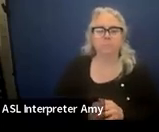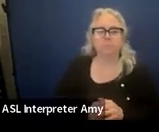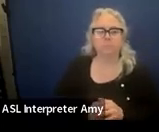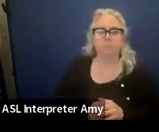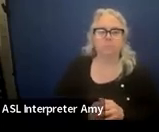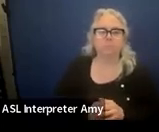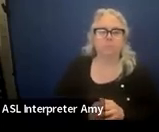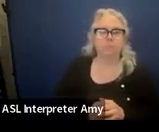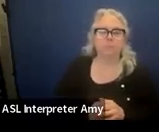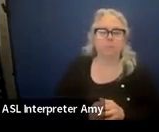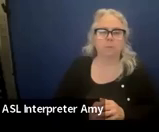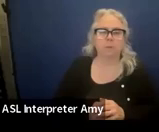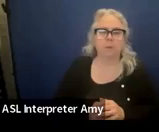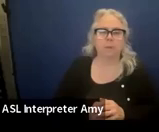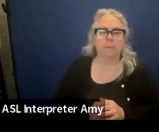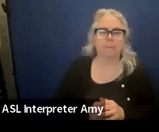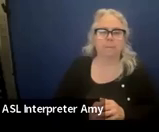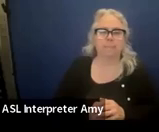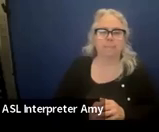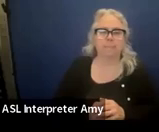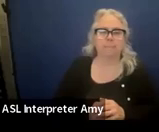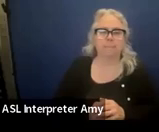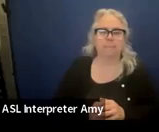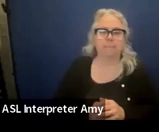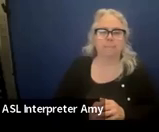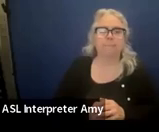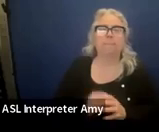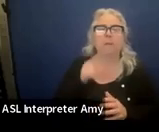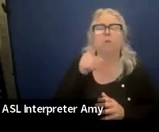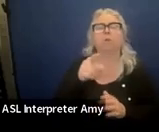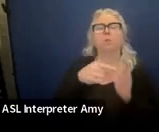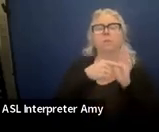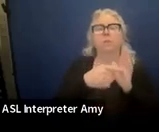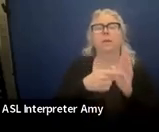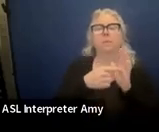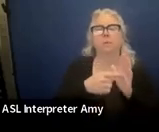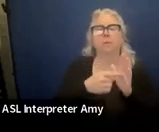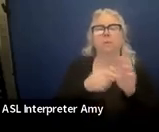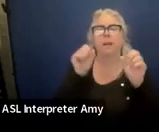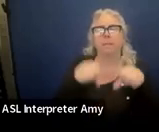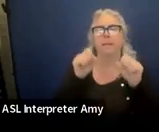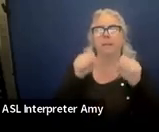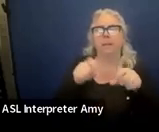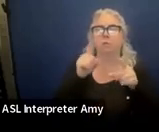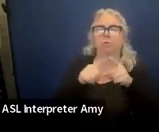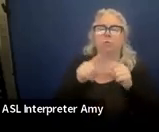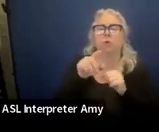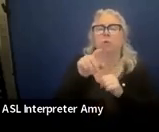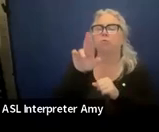All right. What do we got here? Jennifer demonstrates ability to rhyme less than 70% of the time.